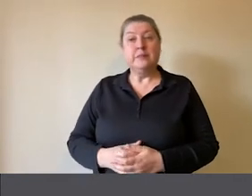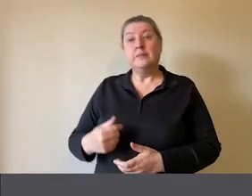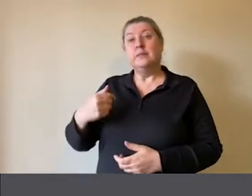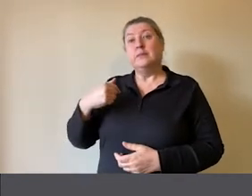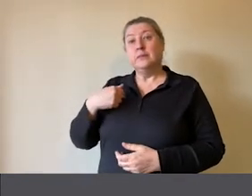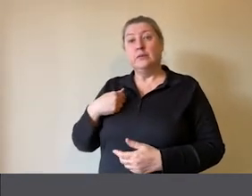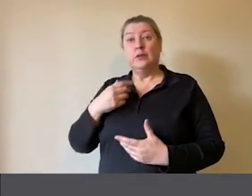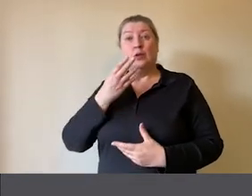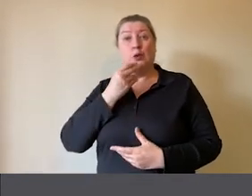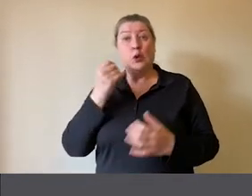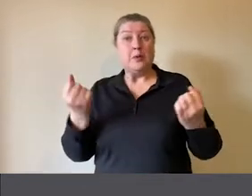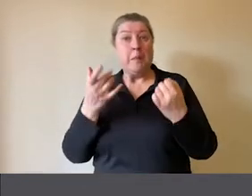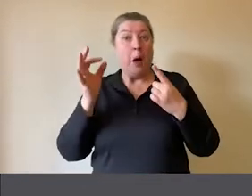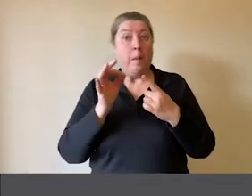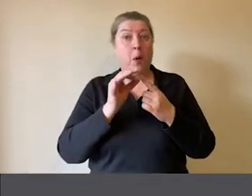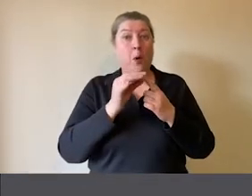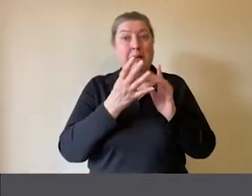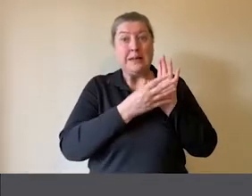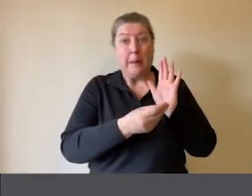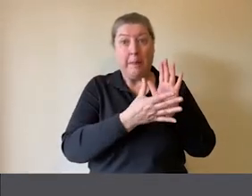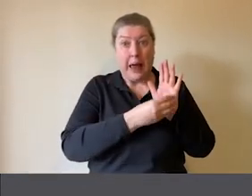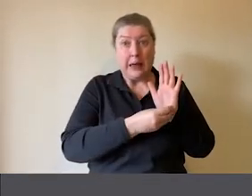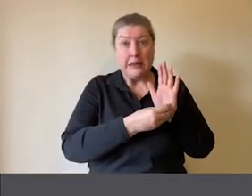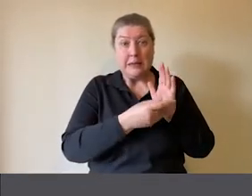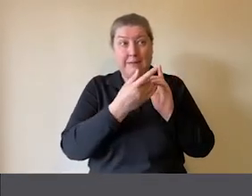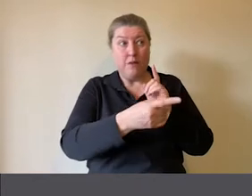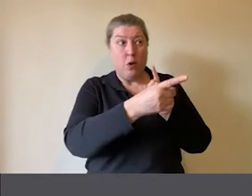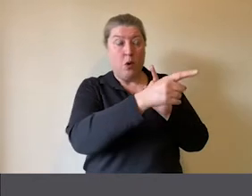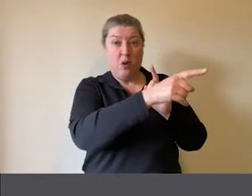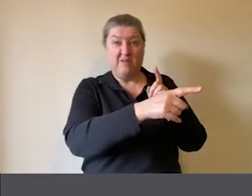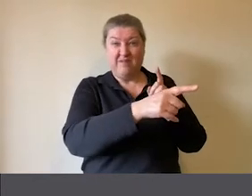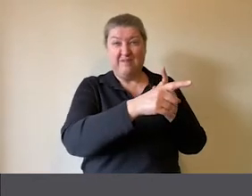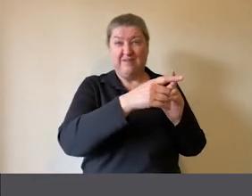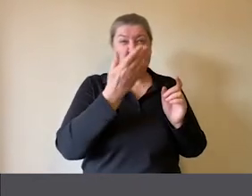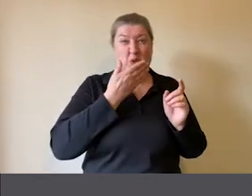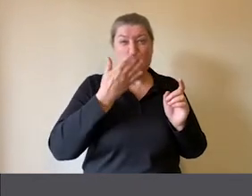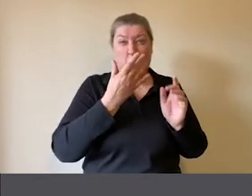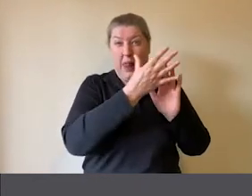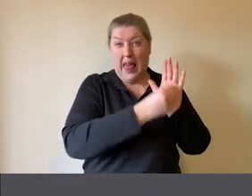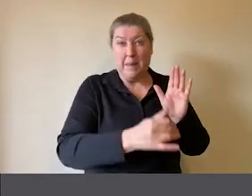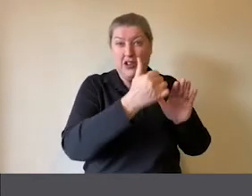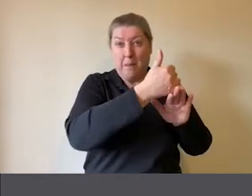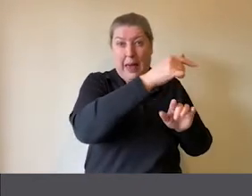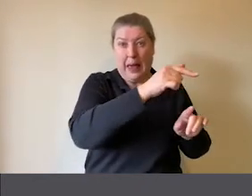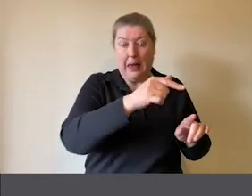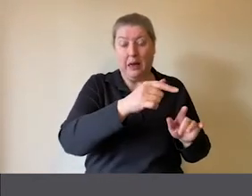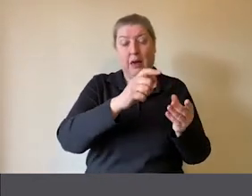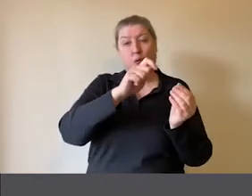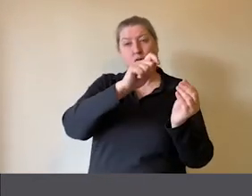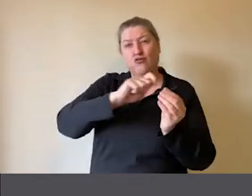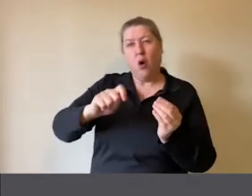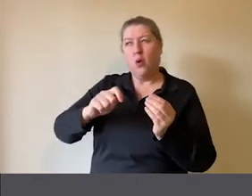PowerPoint templates that we had for our ordinary school image bank resources and we wrote a number of social